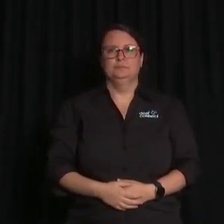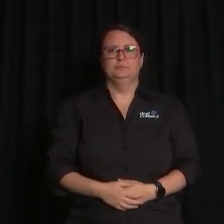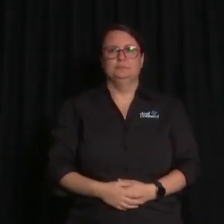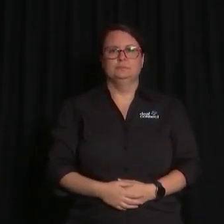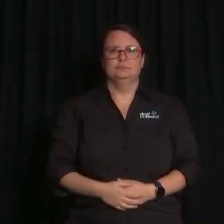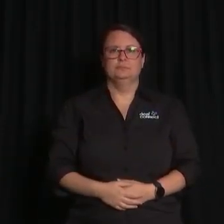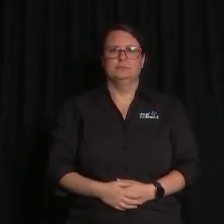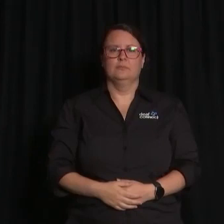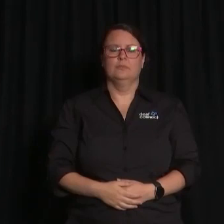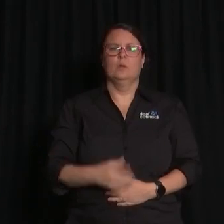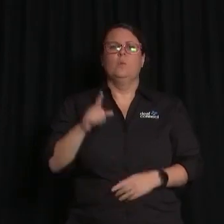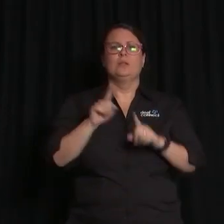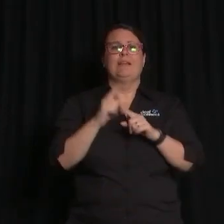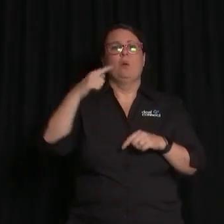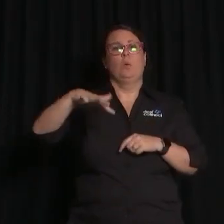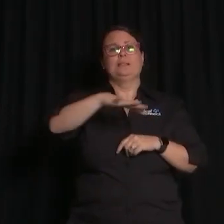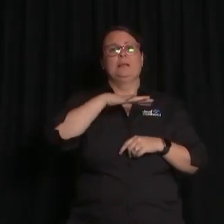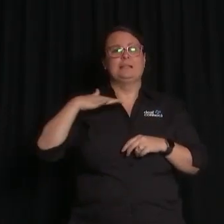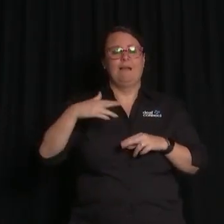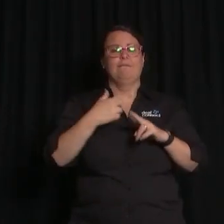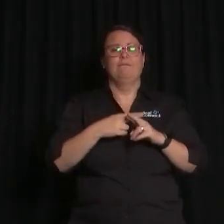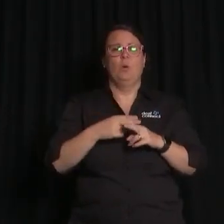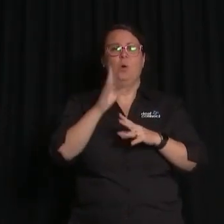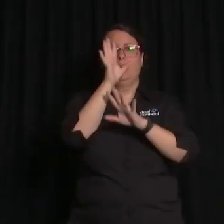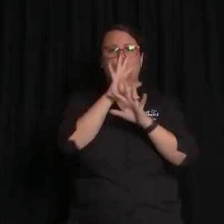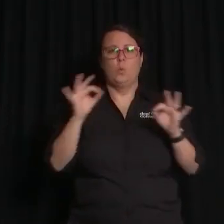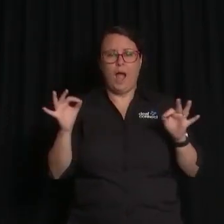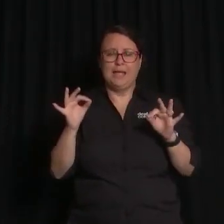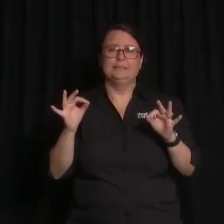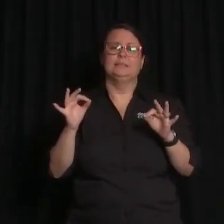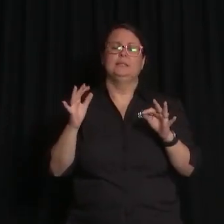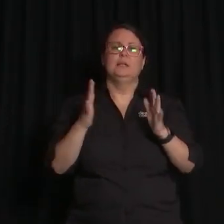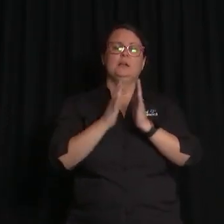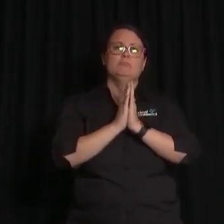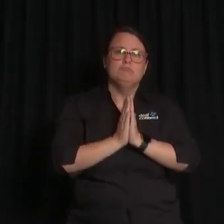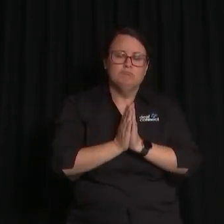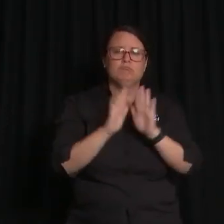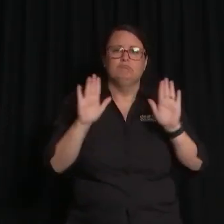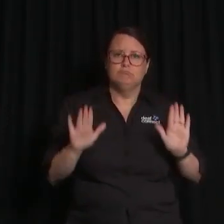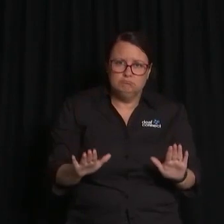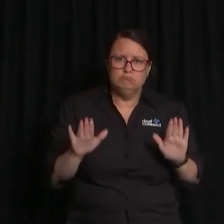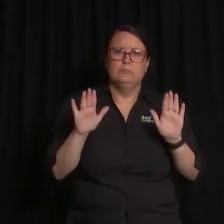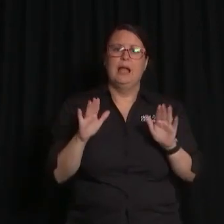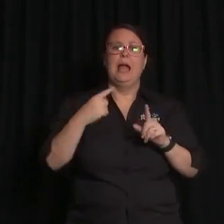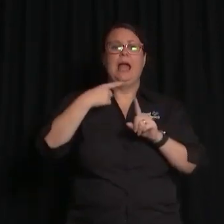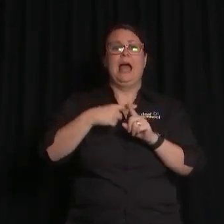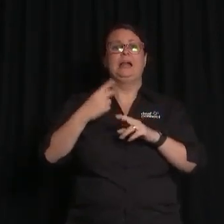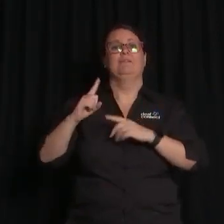a space for quiet reflection and prayer and a First Nations space for Aboriginal and Torres Strait Islander attendees on level three.